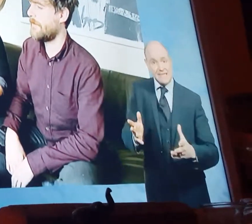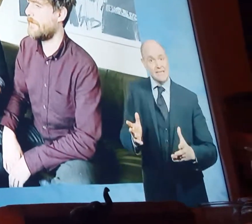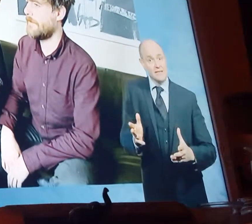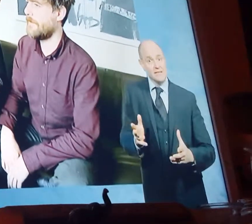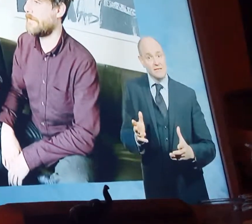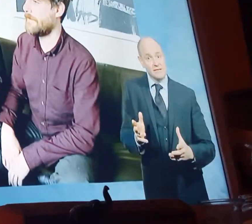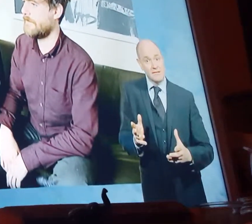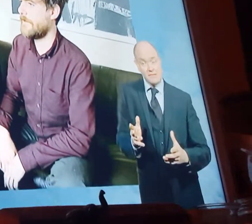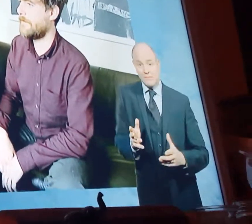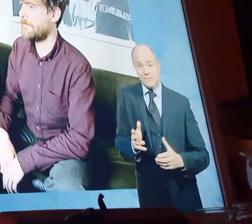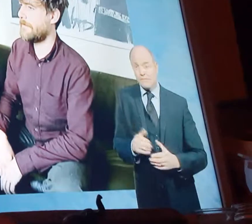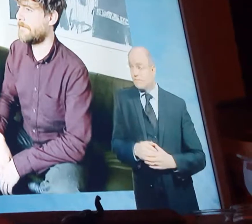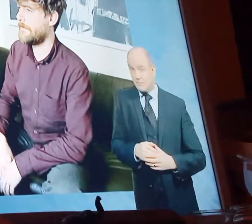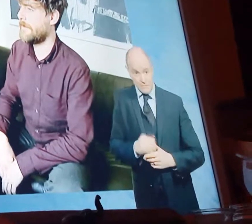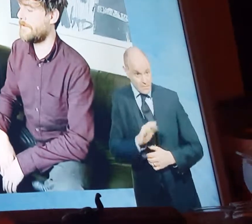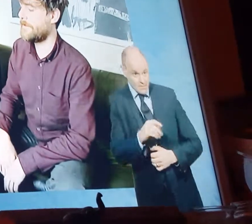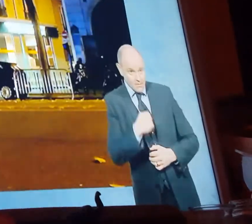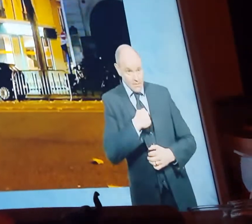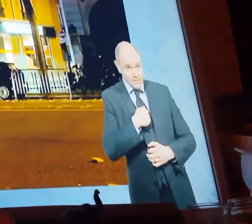centimeters away from her. Yeah.